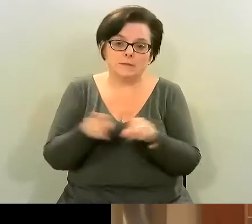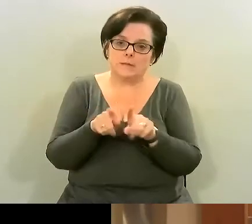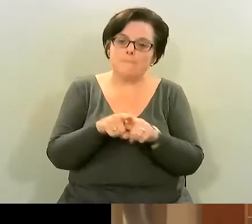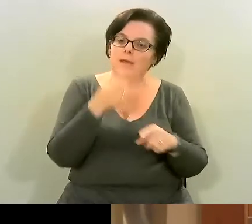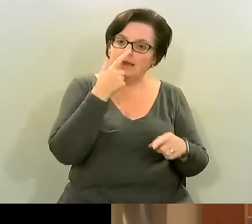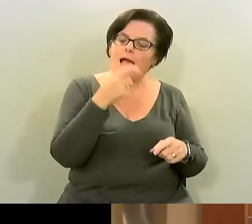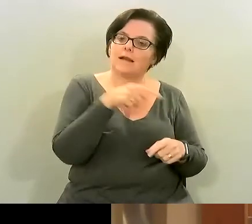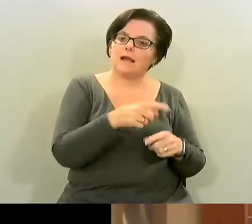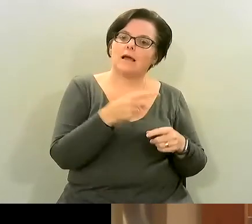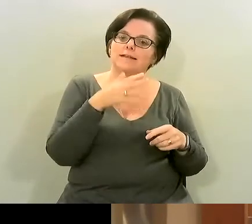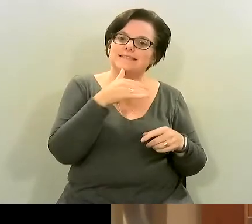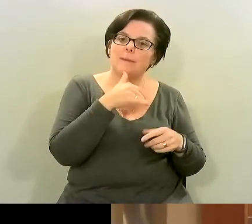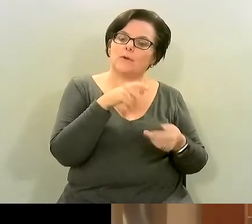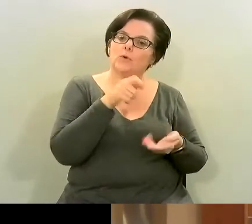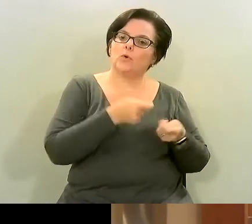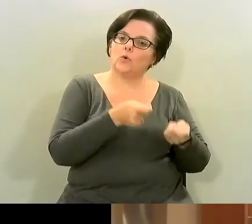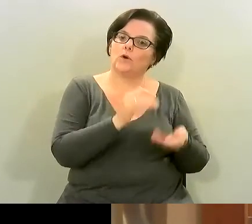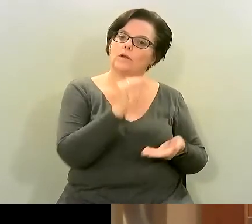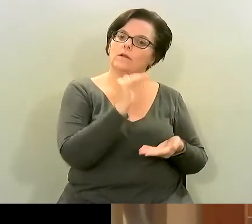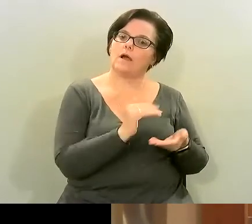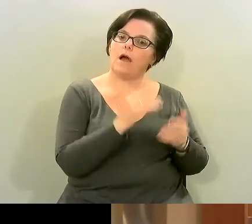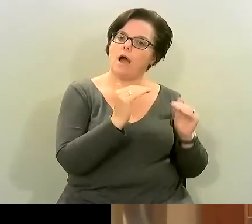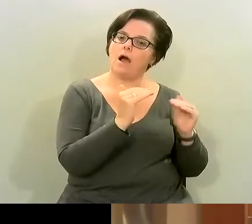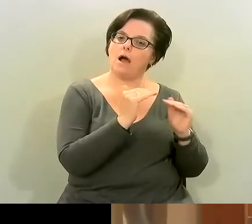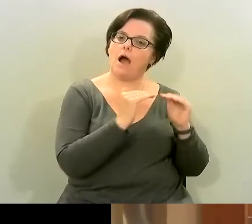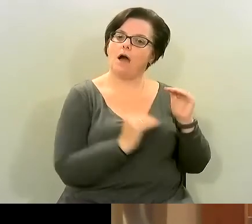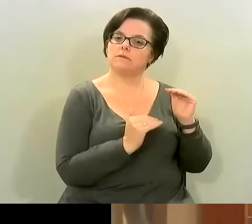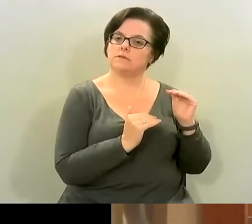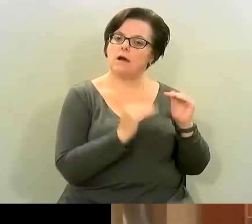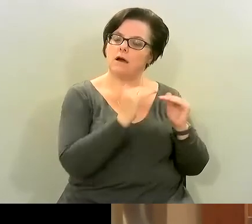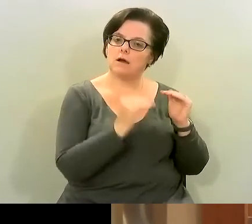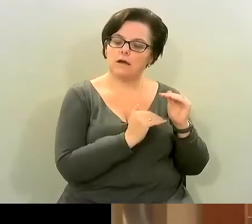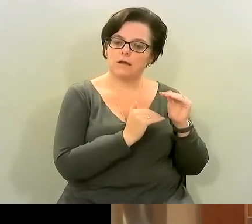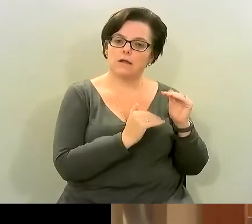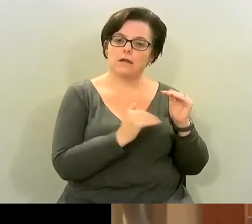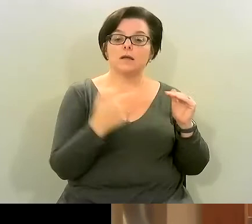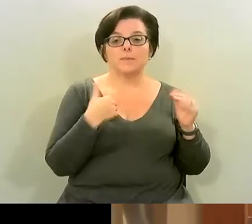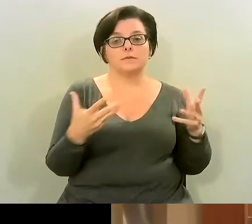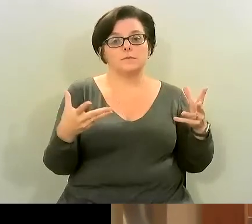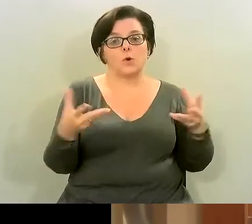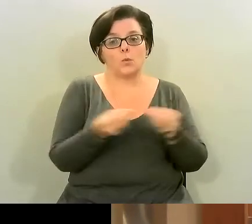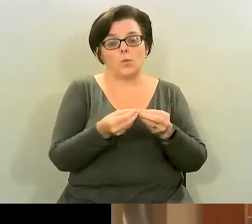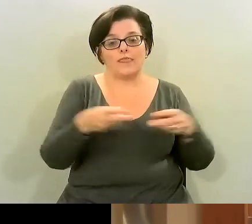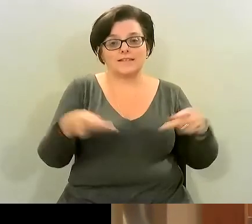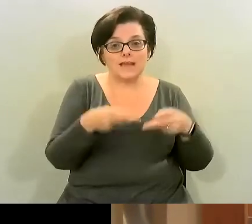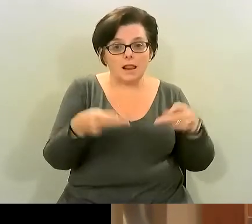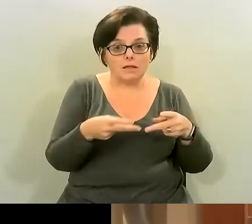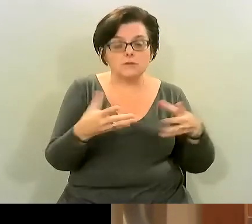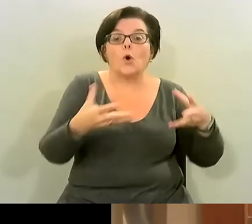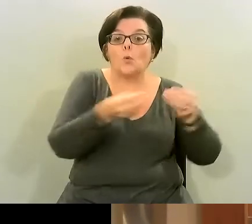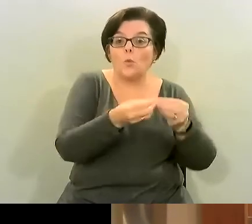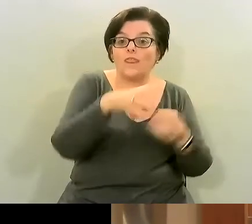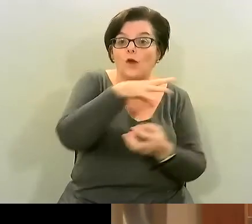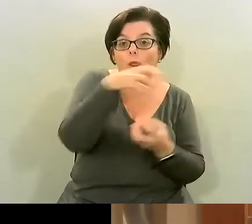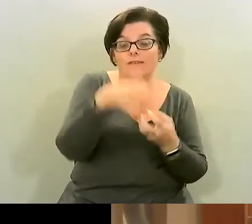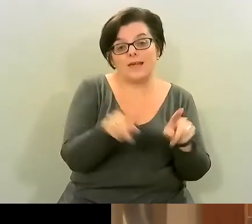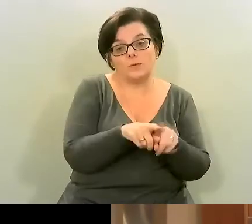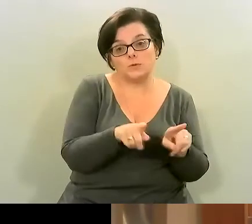and i would probably serve it with the salad um like i did the piece of cauliflower so that's another option for you as well